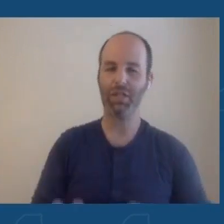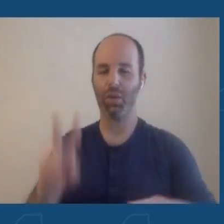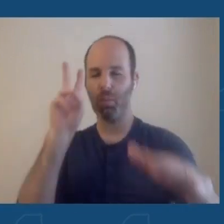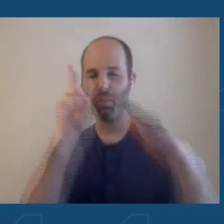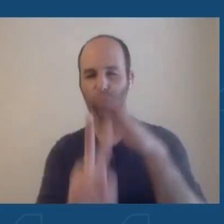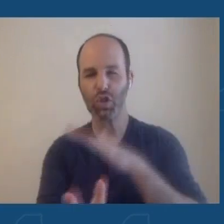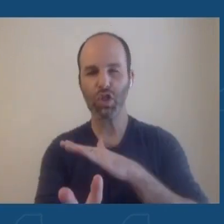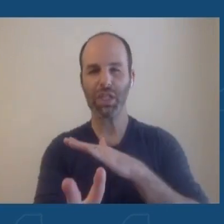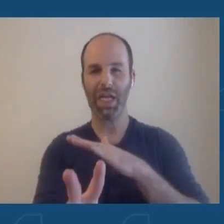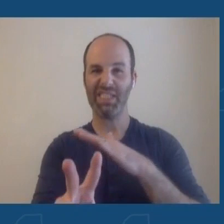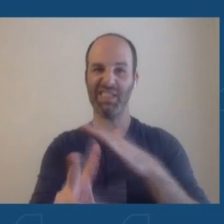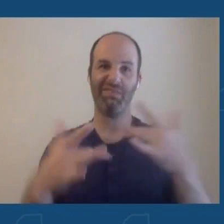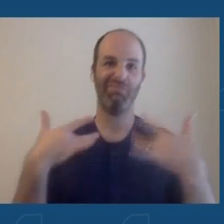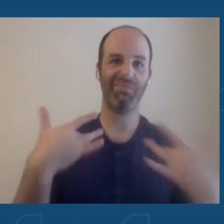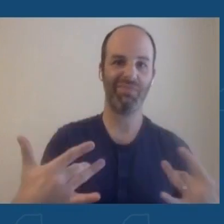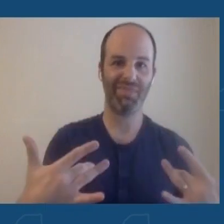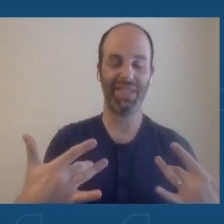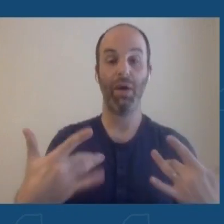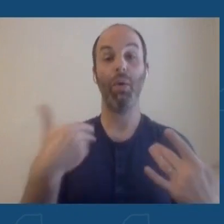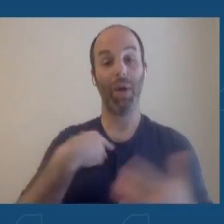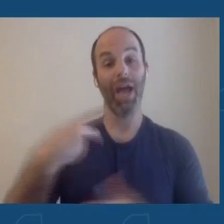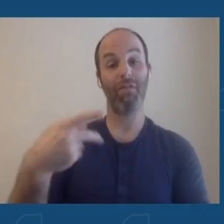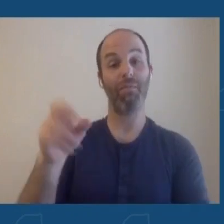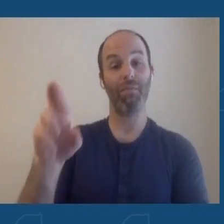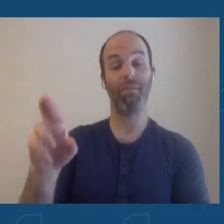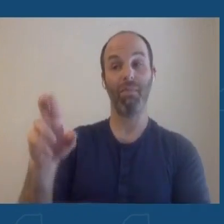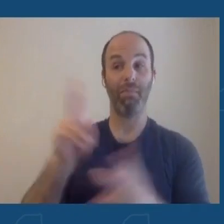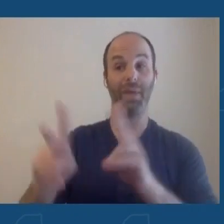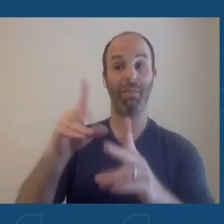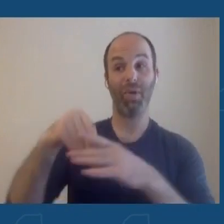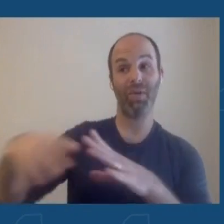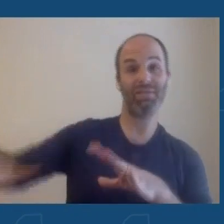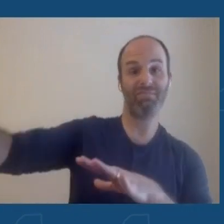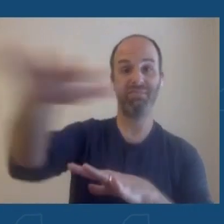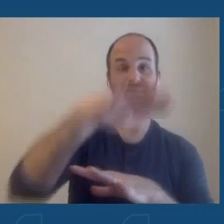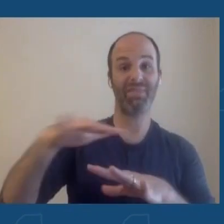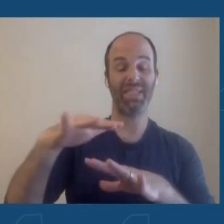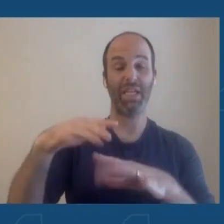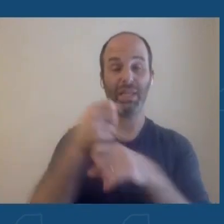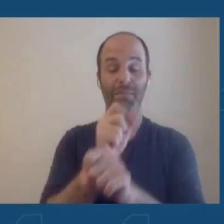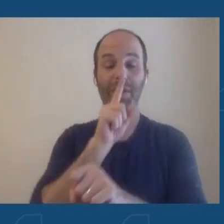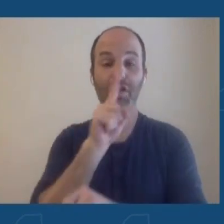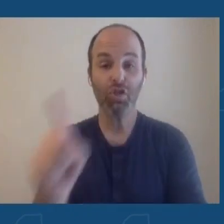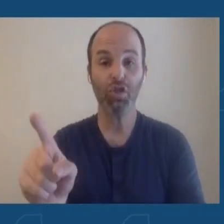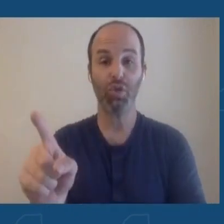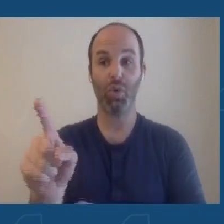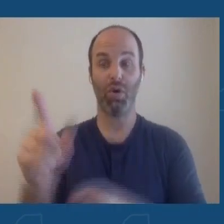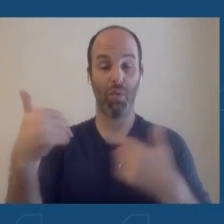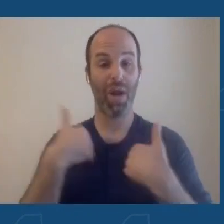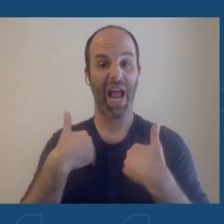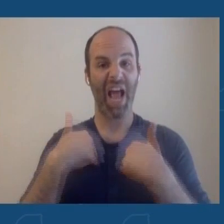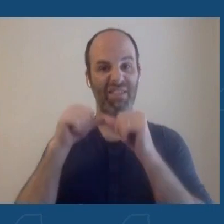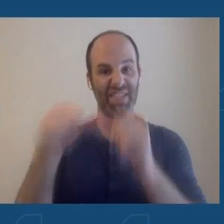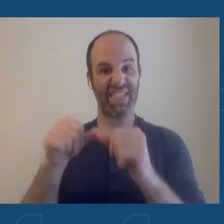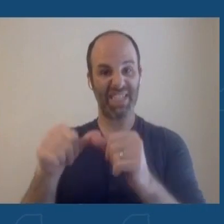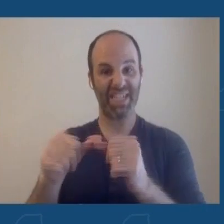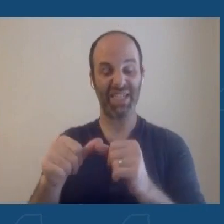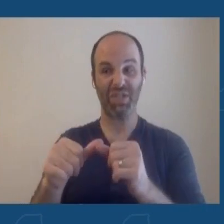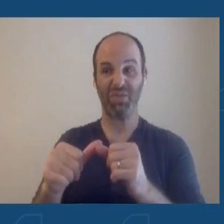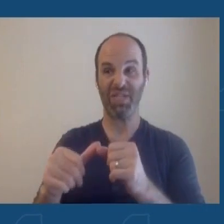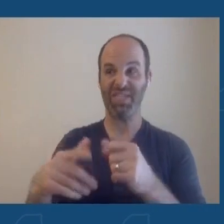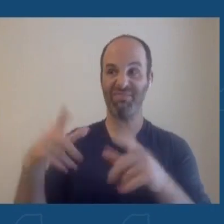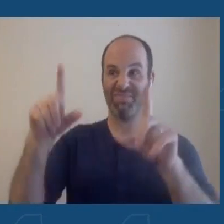we have an RFP out in the field right now to help ensure the continuous supply of tests. So that's being, back when,